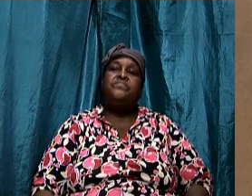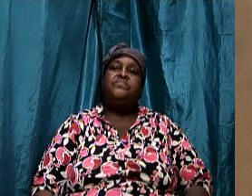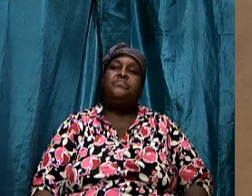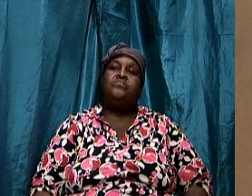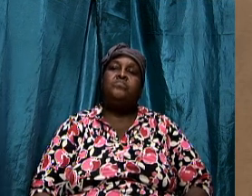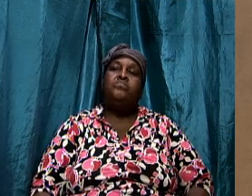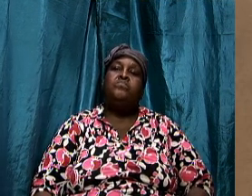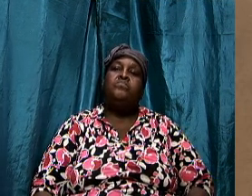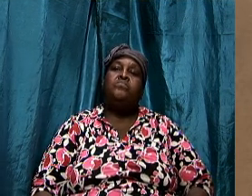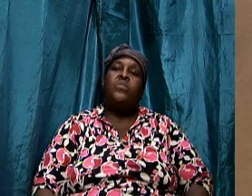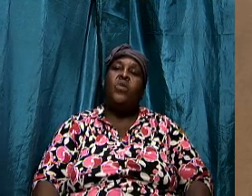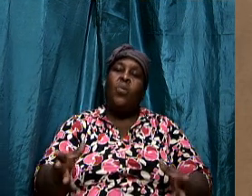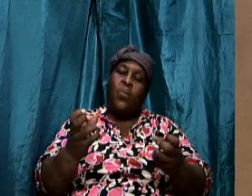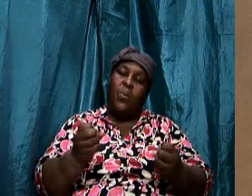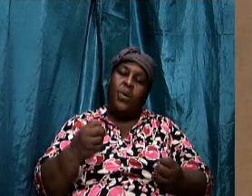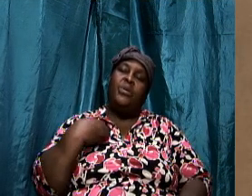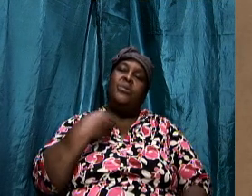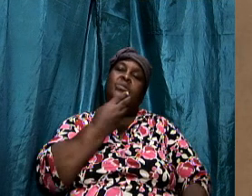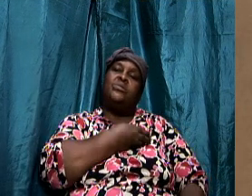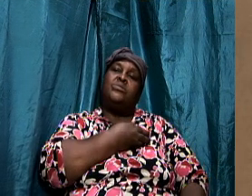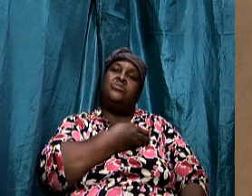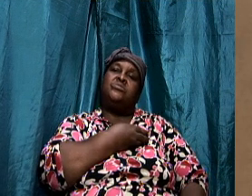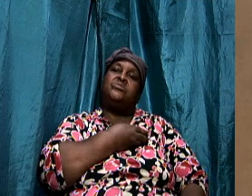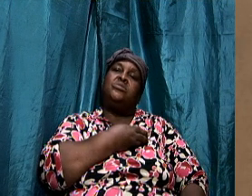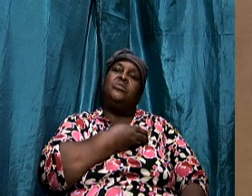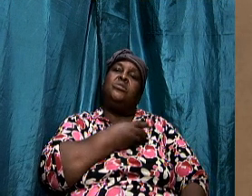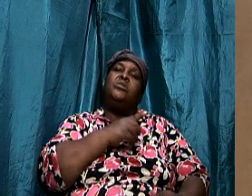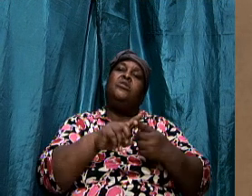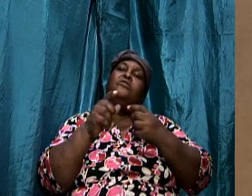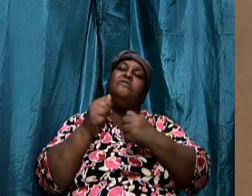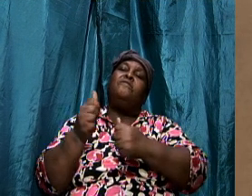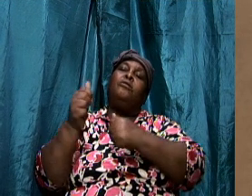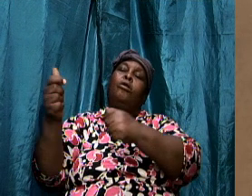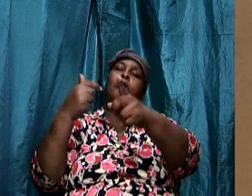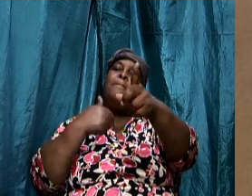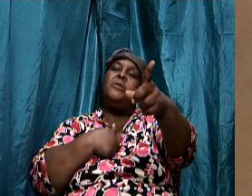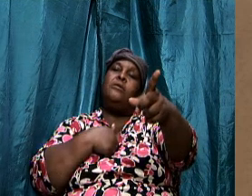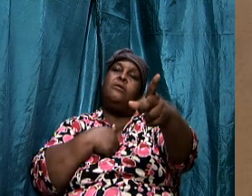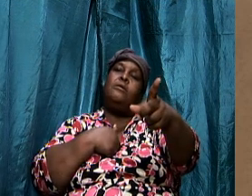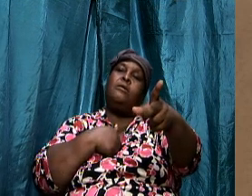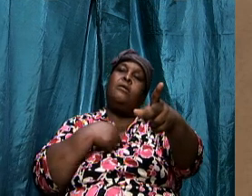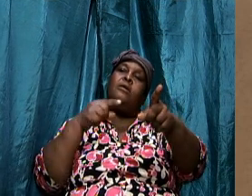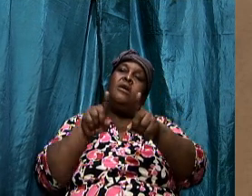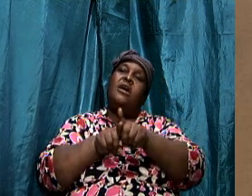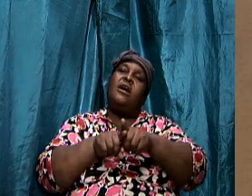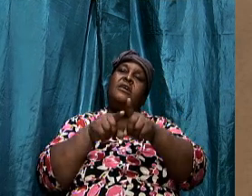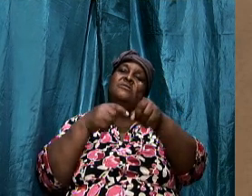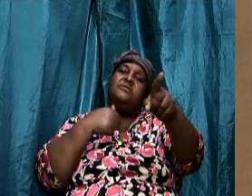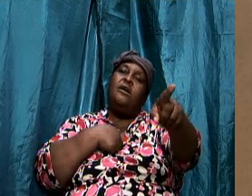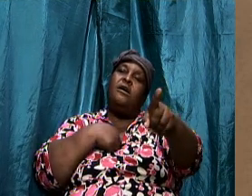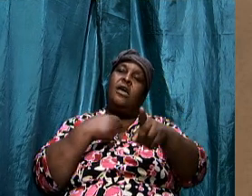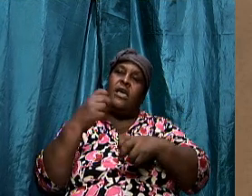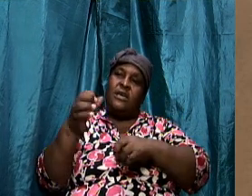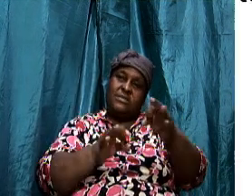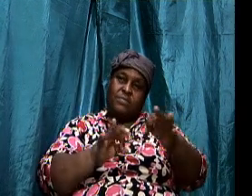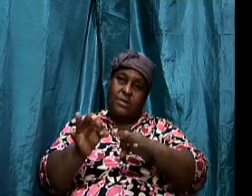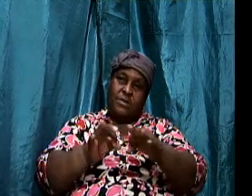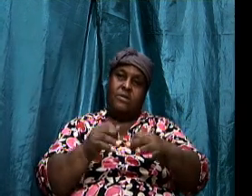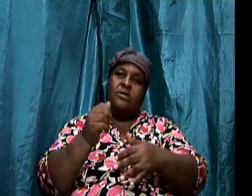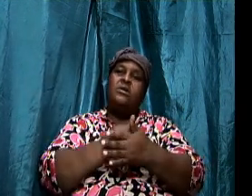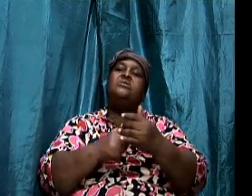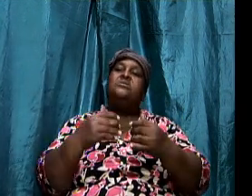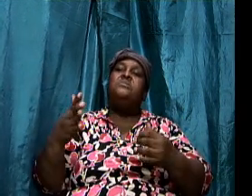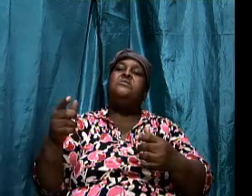And I want us to follow me as I explain some things